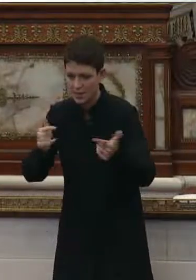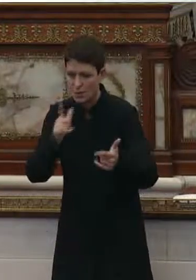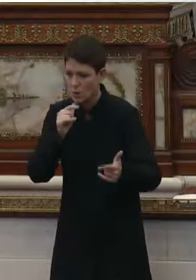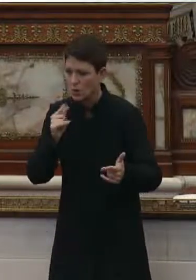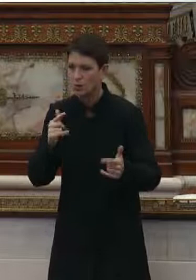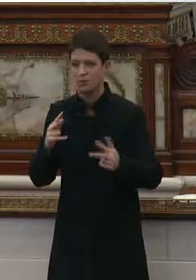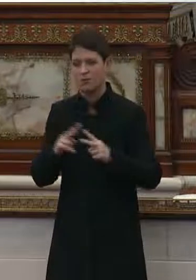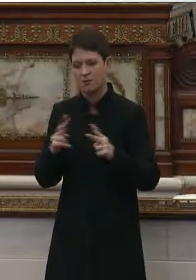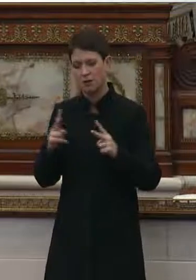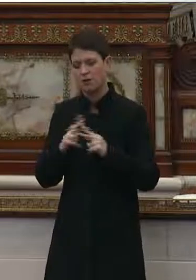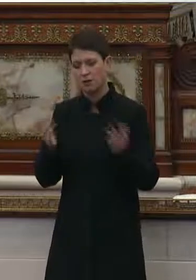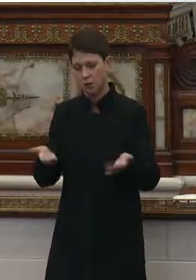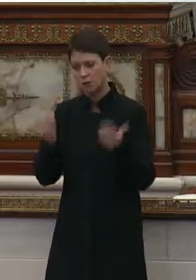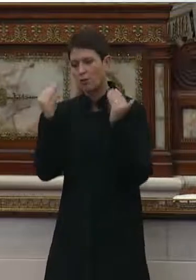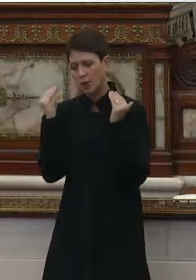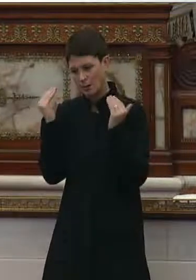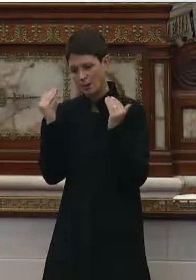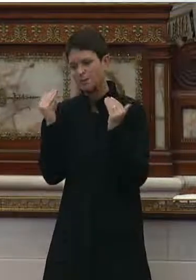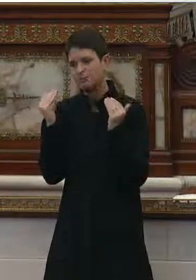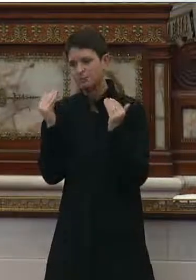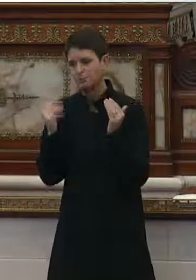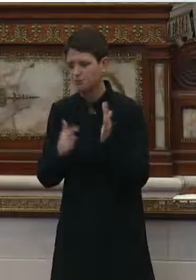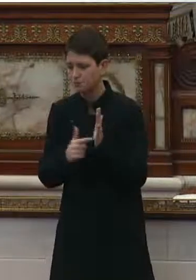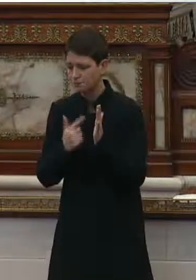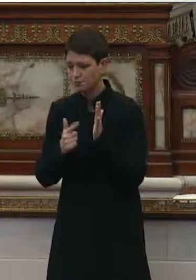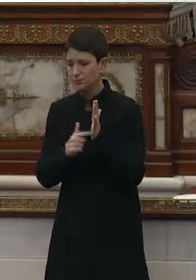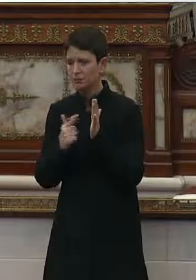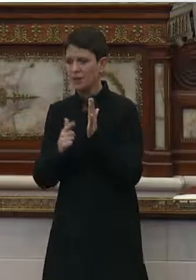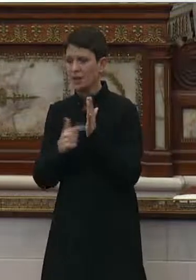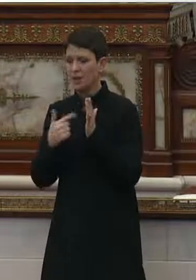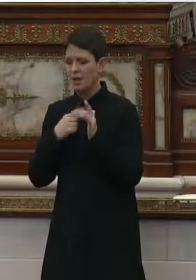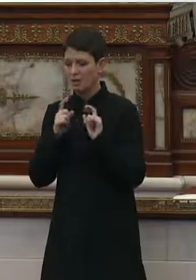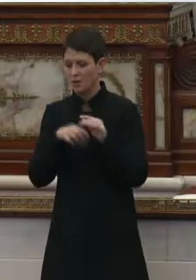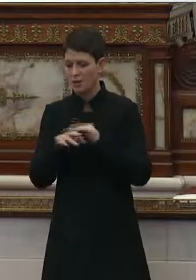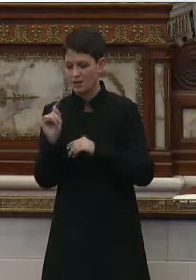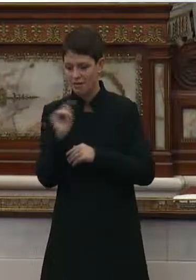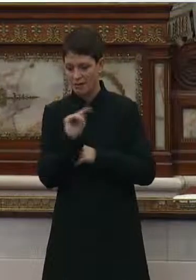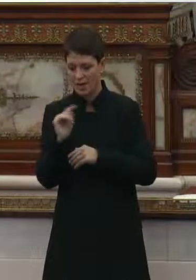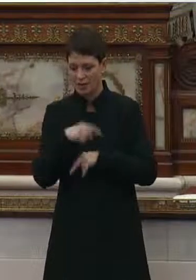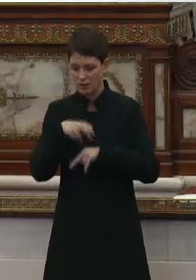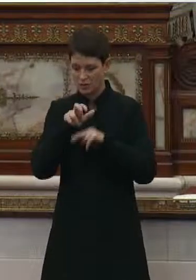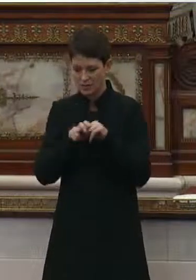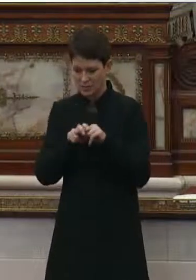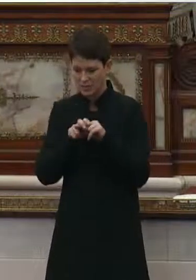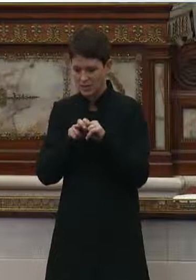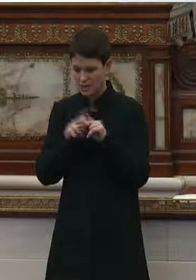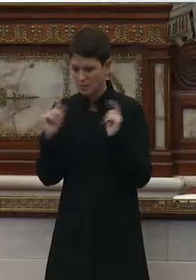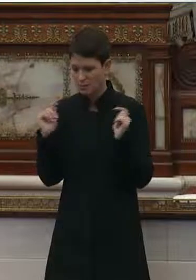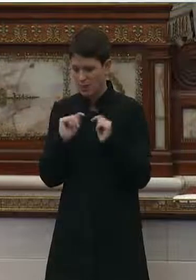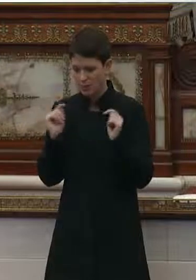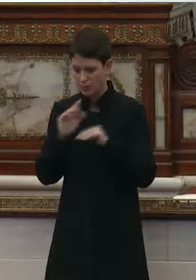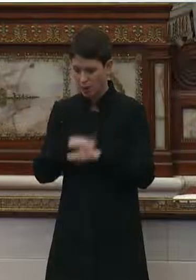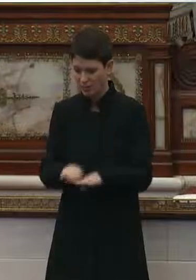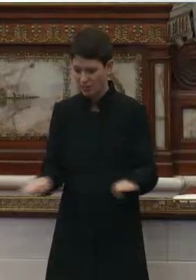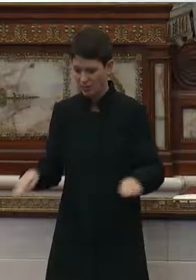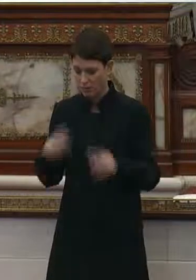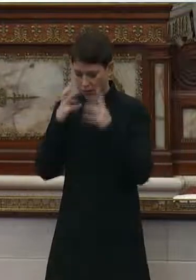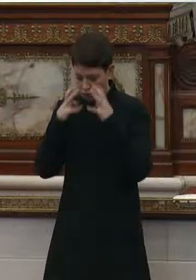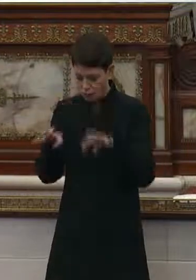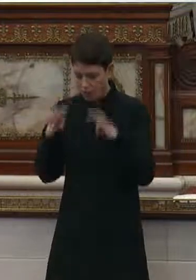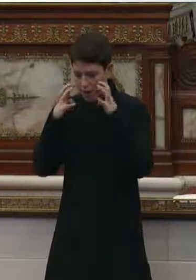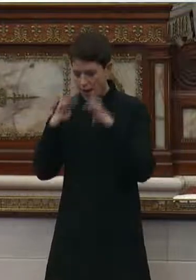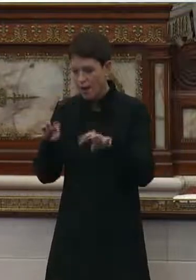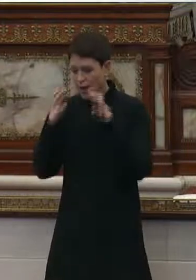was it was very, very overwhelming. And sometimes I would just, you know, have to go in the bathroom and I would sit, you know, sit in the bathroom on the floor and just cry